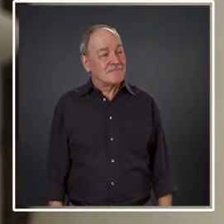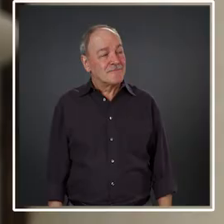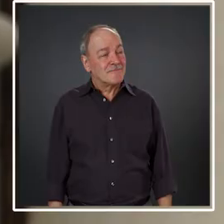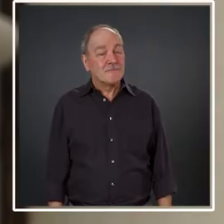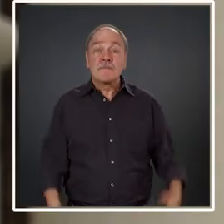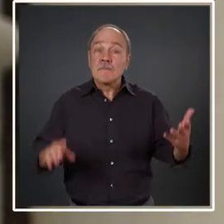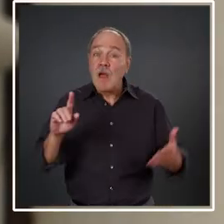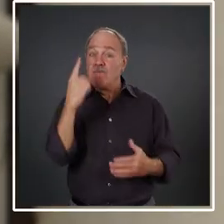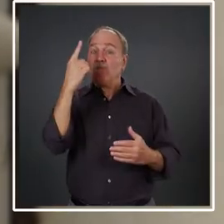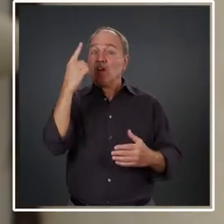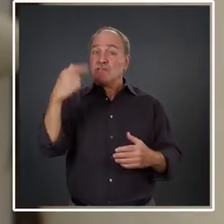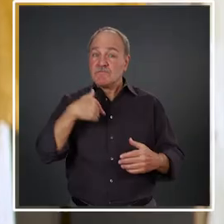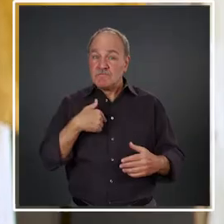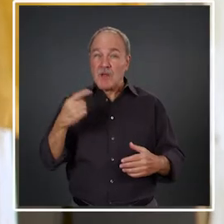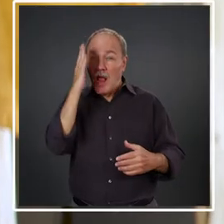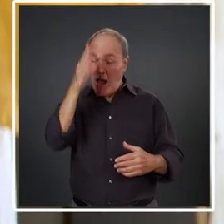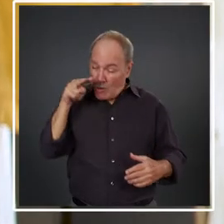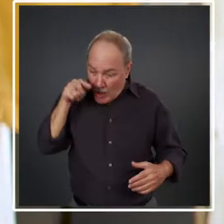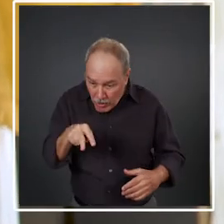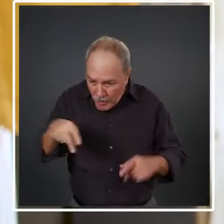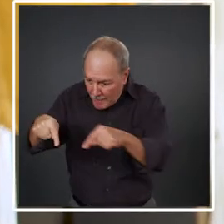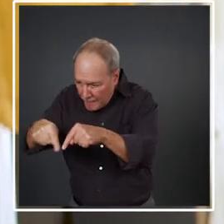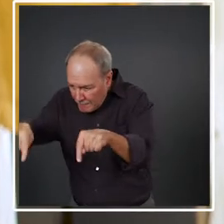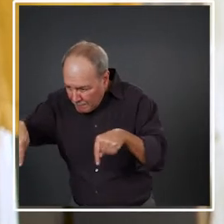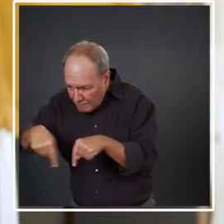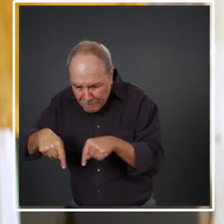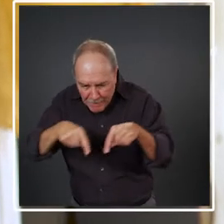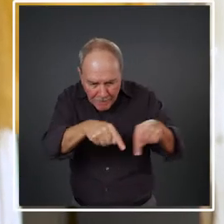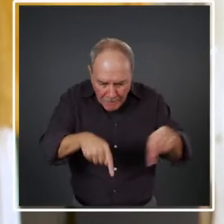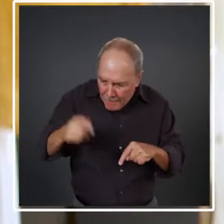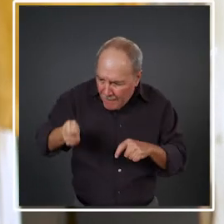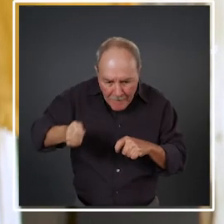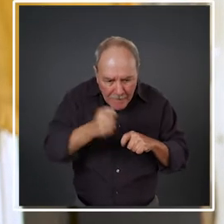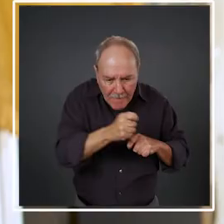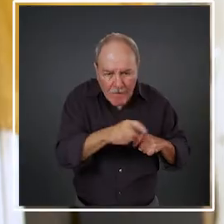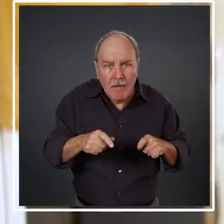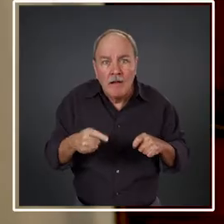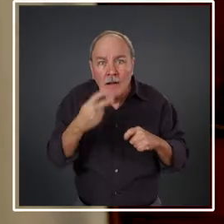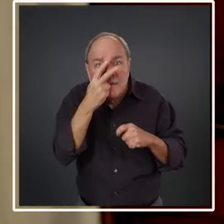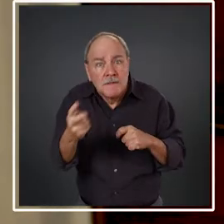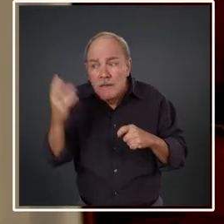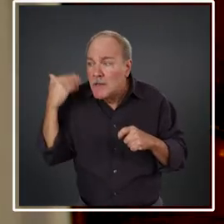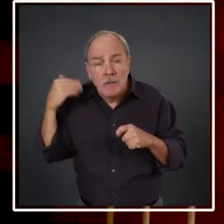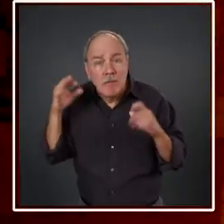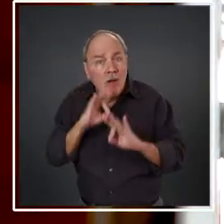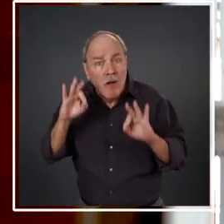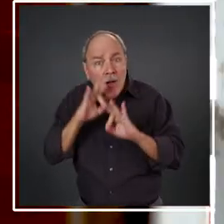The first thing I'm going to do is get down on the ground and look at the ceramic field because I've never seen one before.